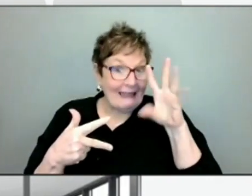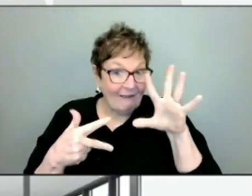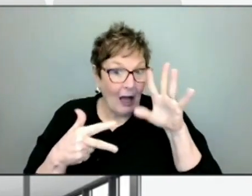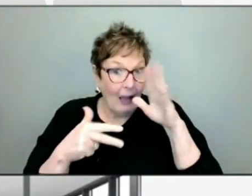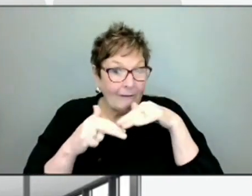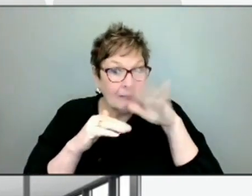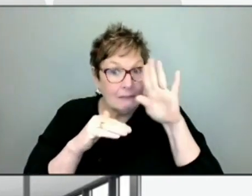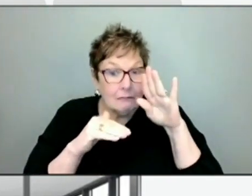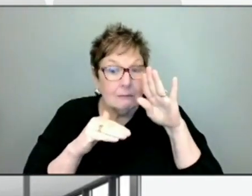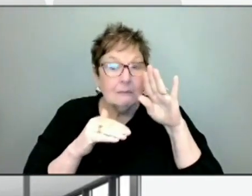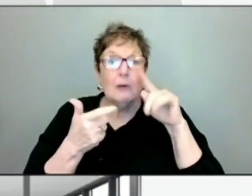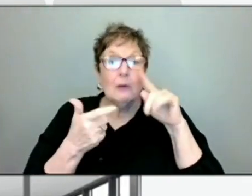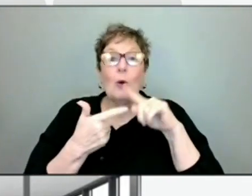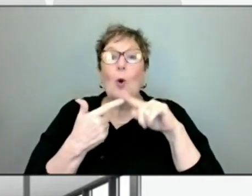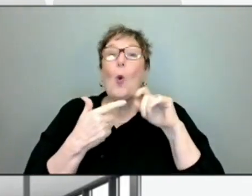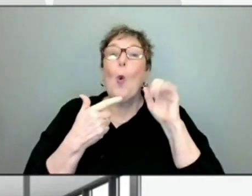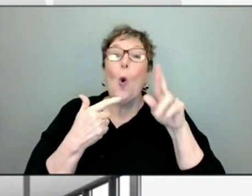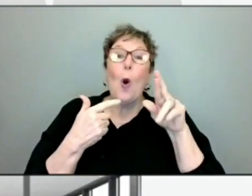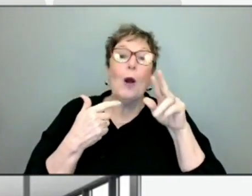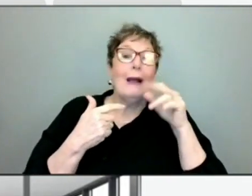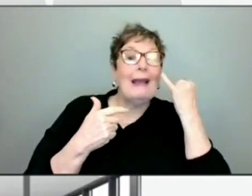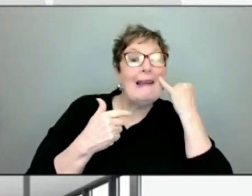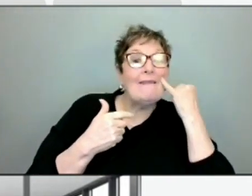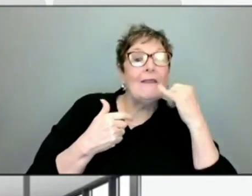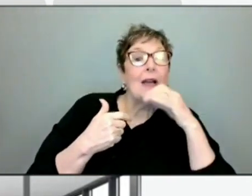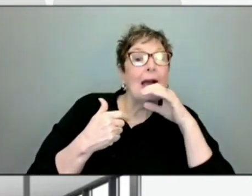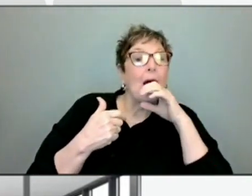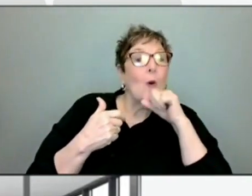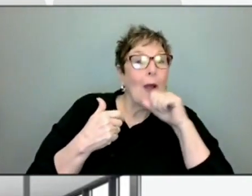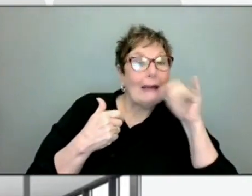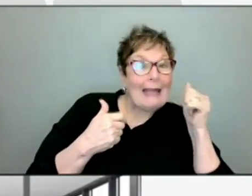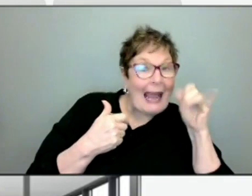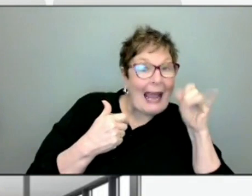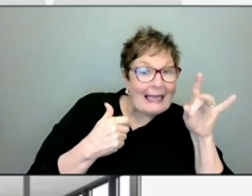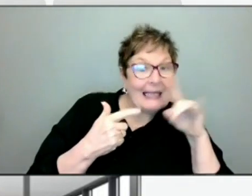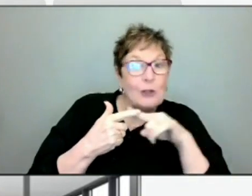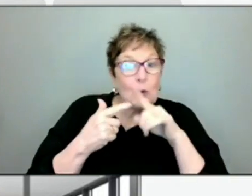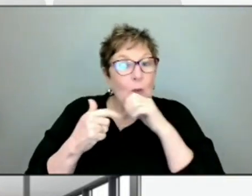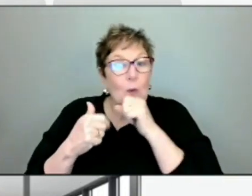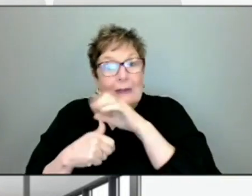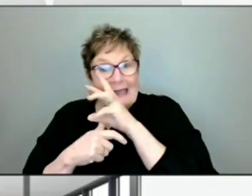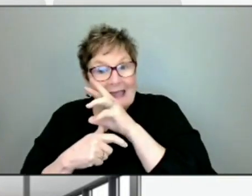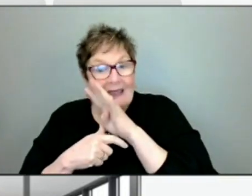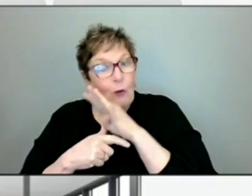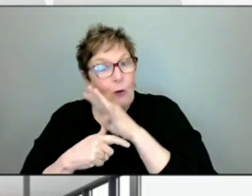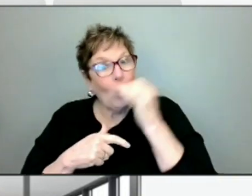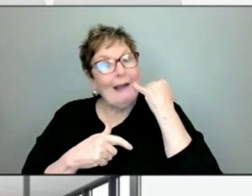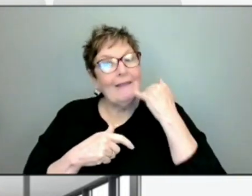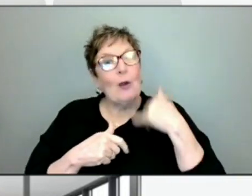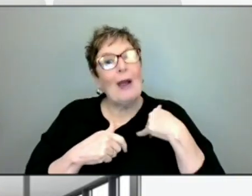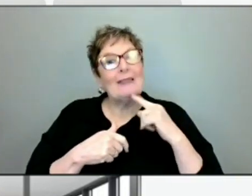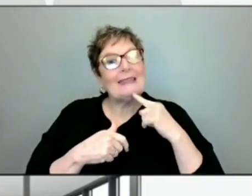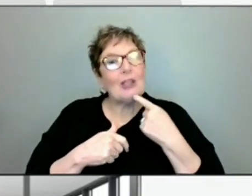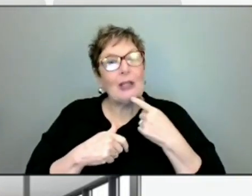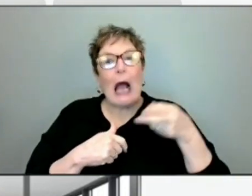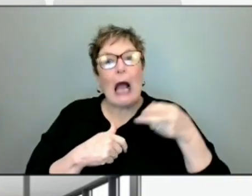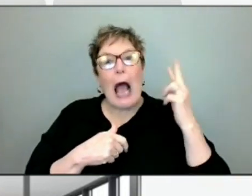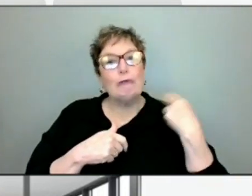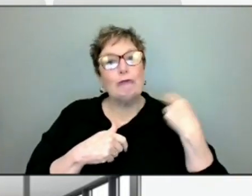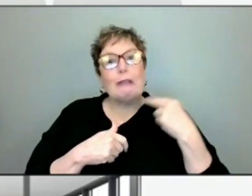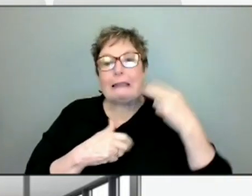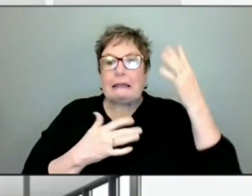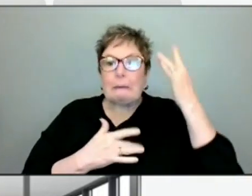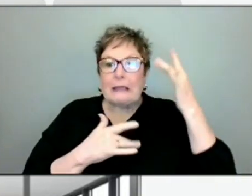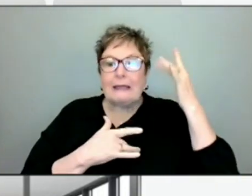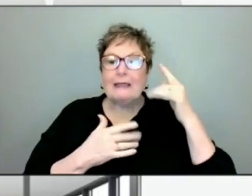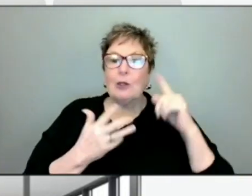those 18 to 64 with certain medical conditions that put you at high risk, and those 18 to 64 who